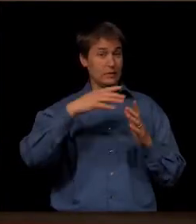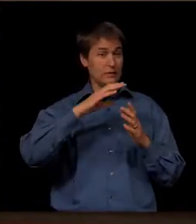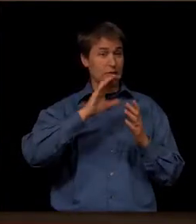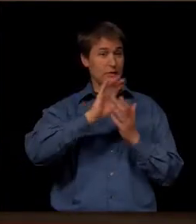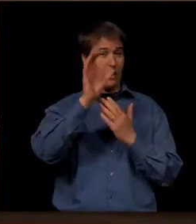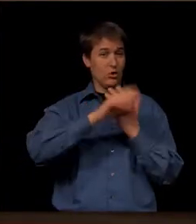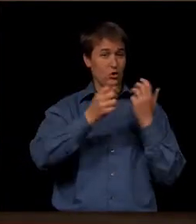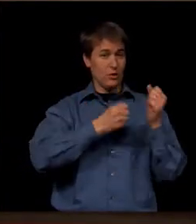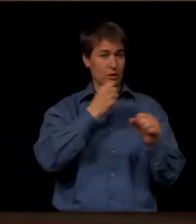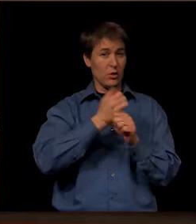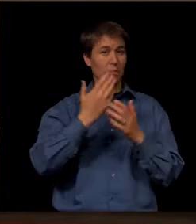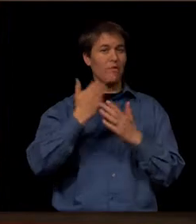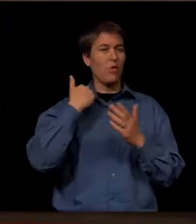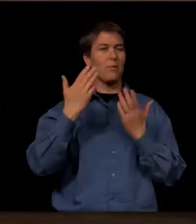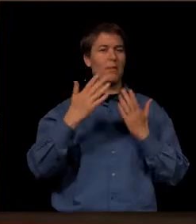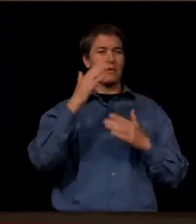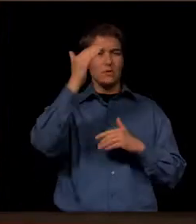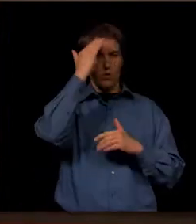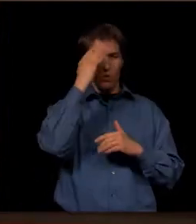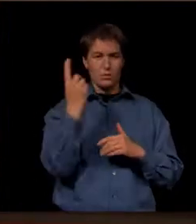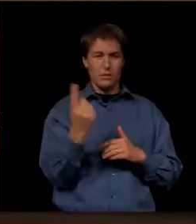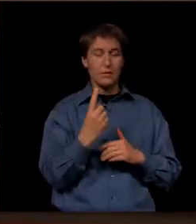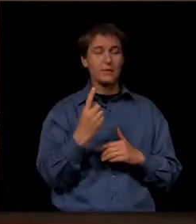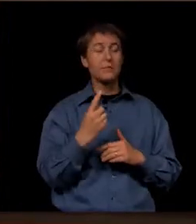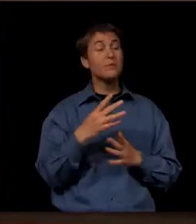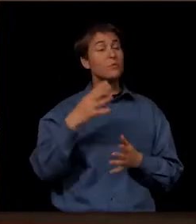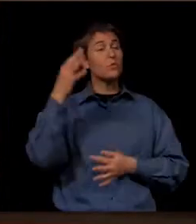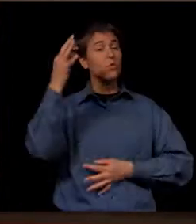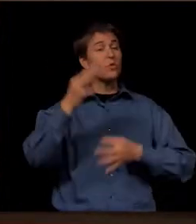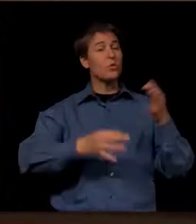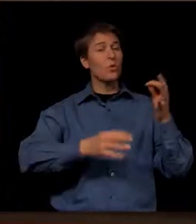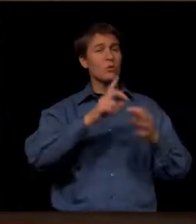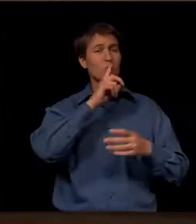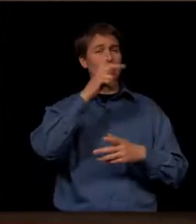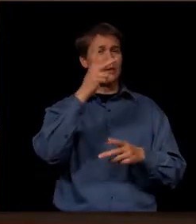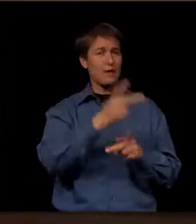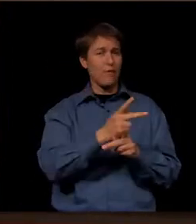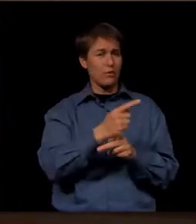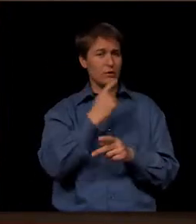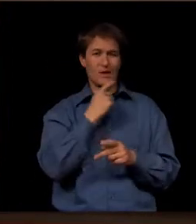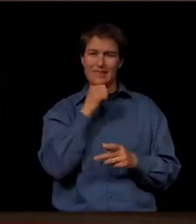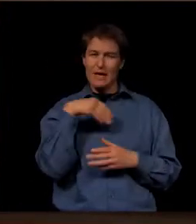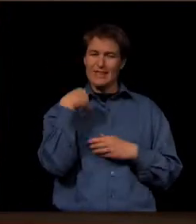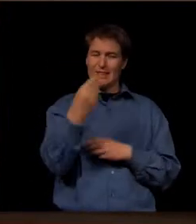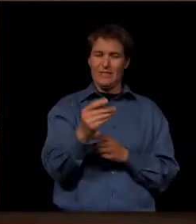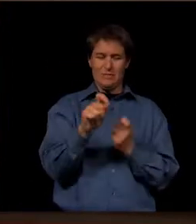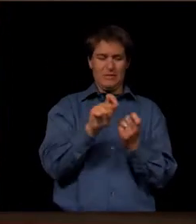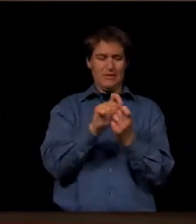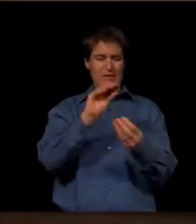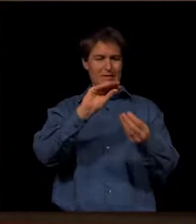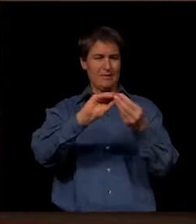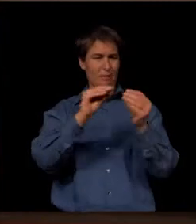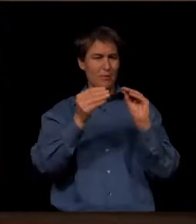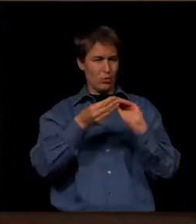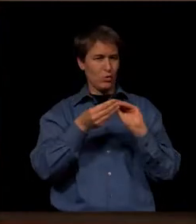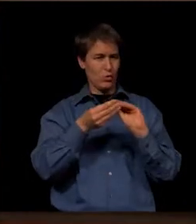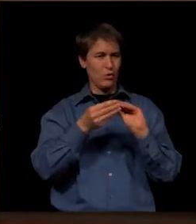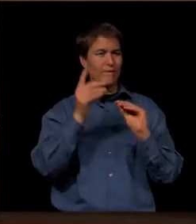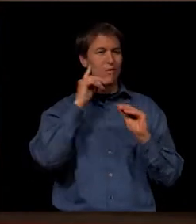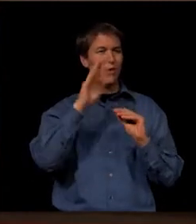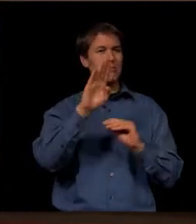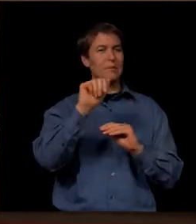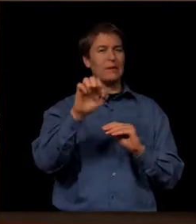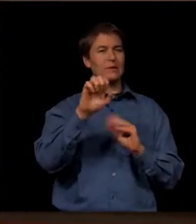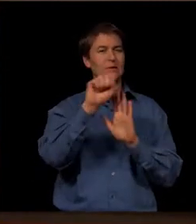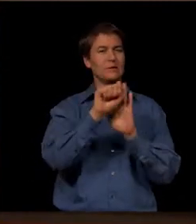before we might know something. The court was very careful to say not give a number in terms of what Bay State aid per pupil, what